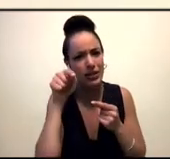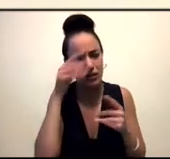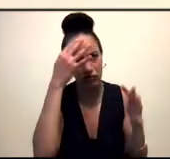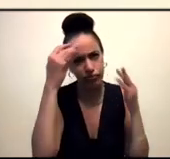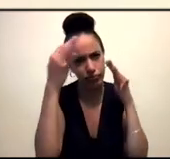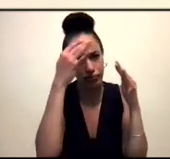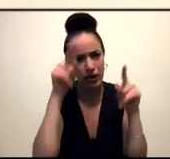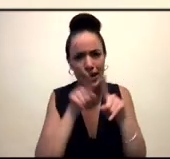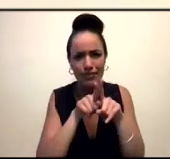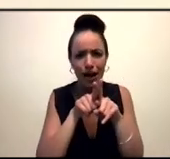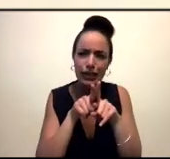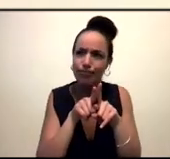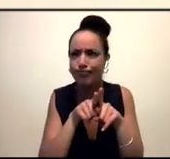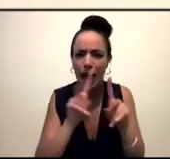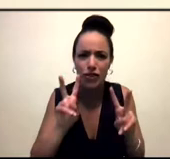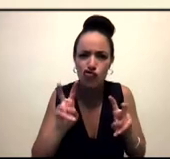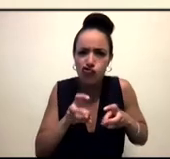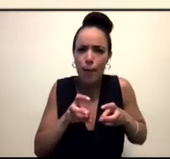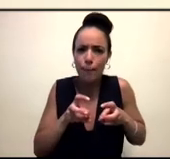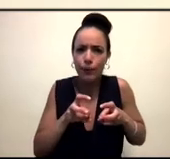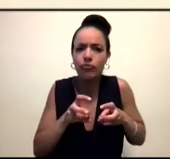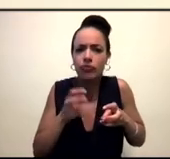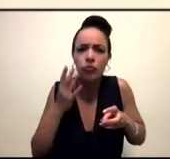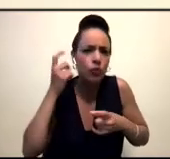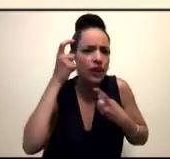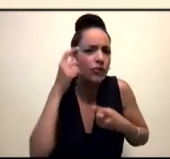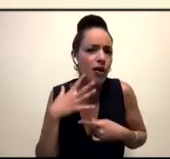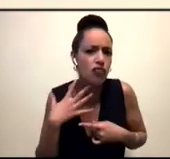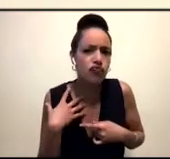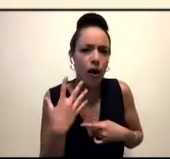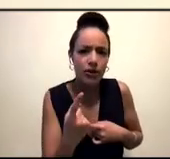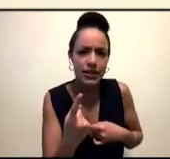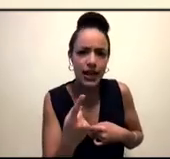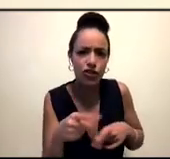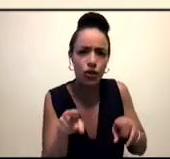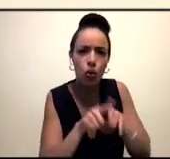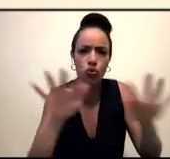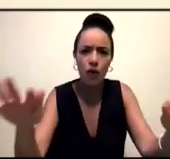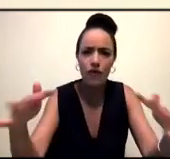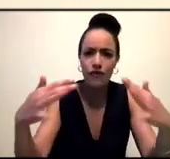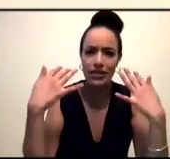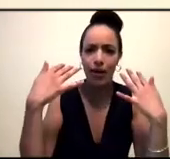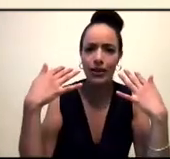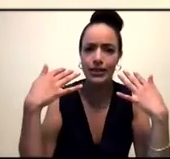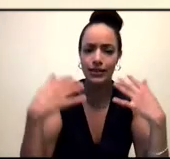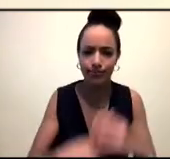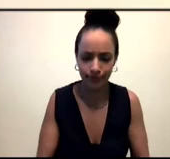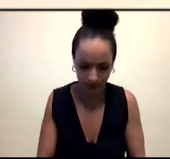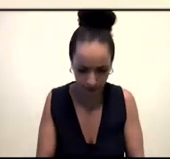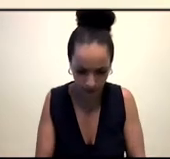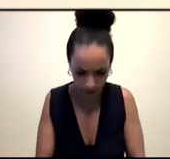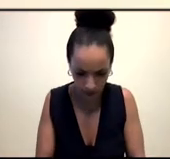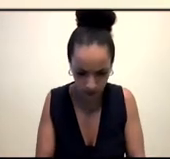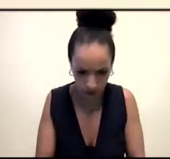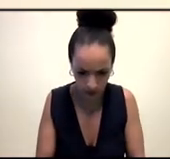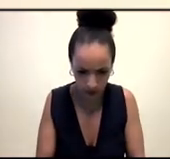I think, when it comes to, like, representation and visibility, being, sort of, we can